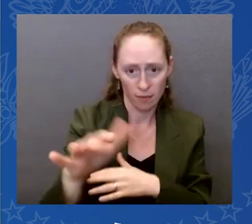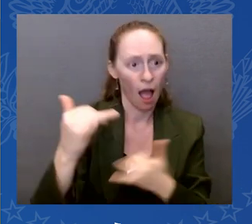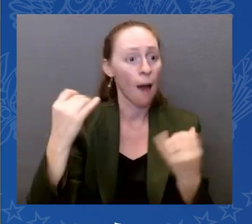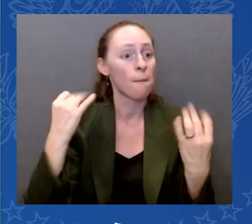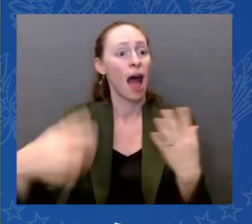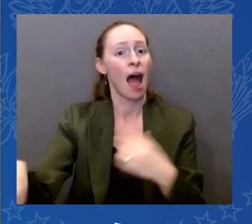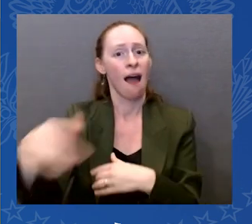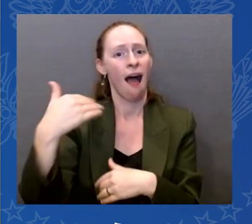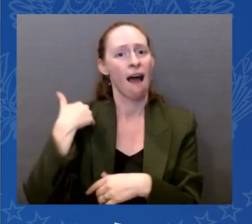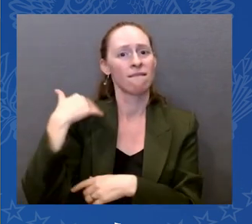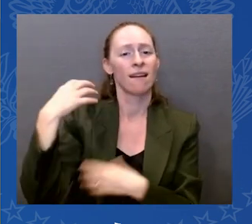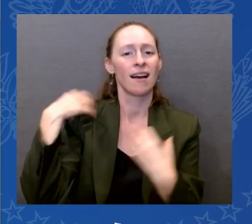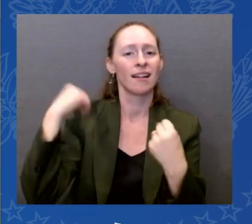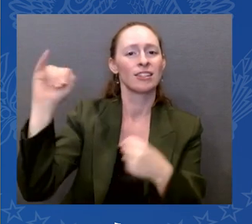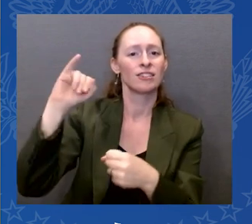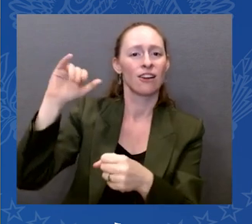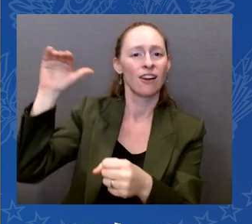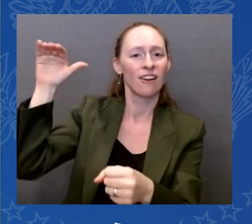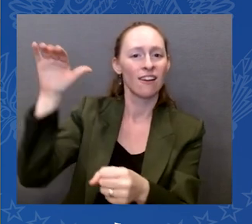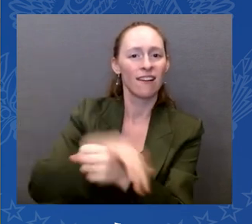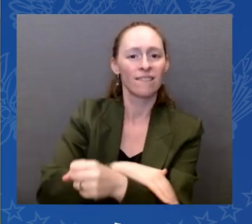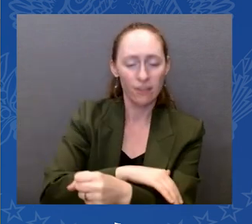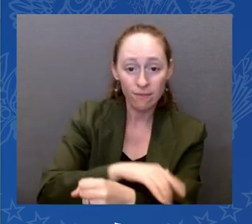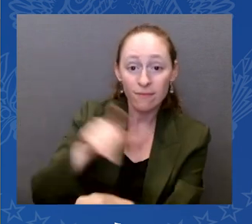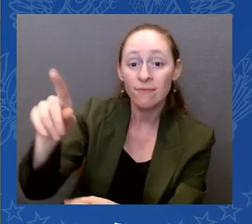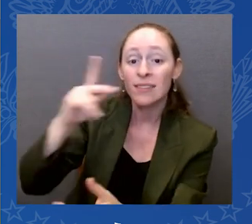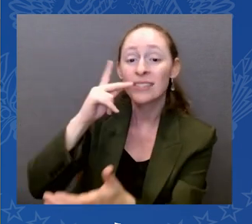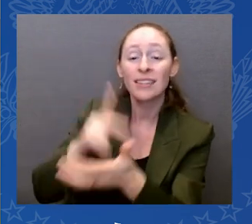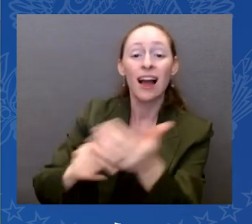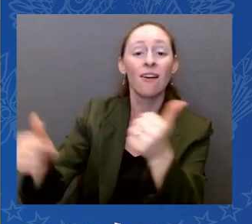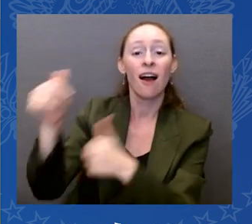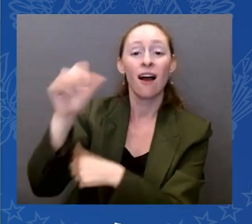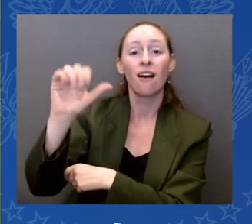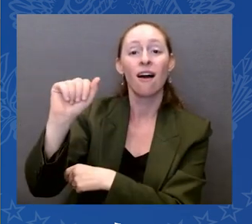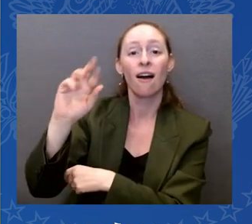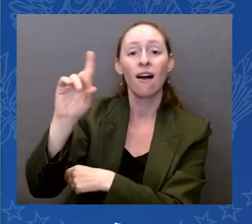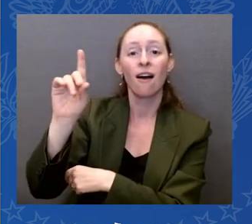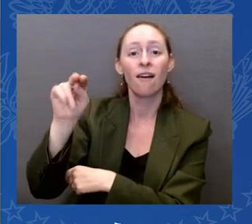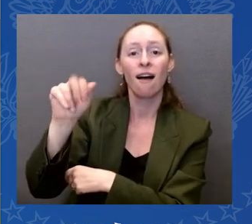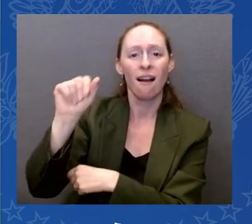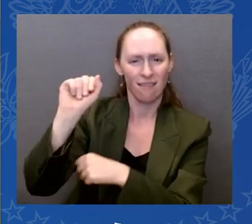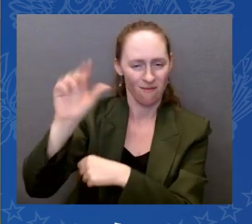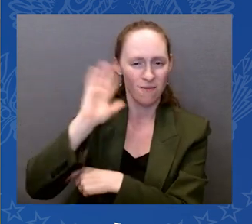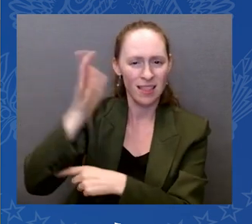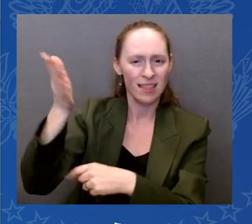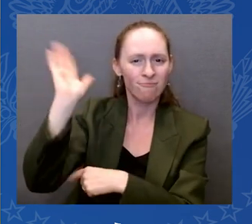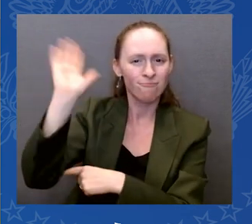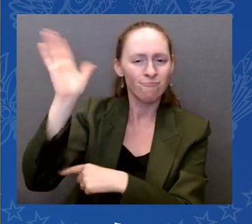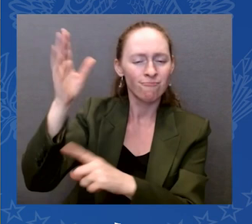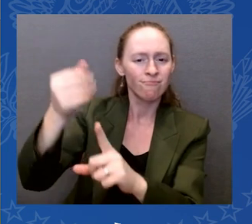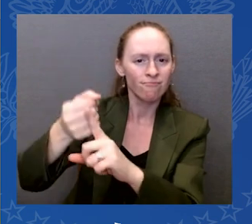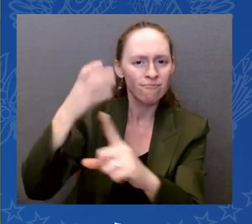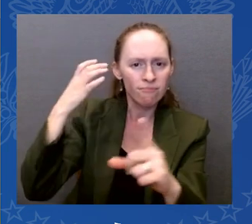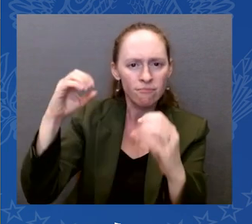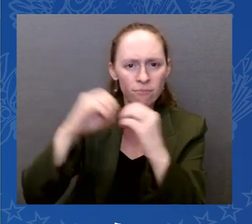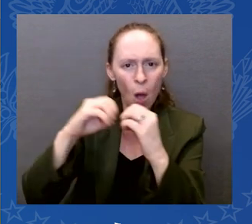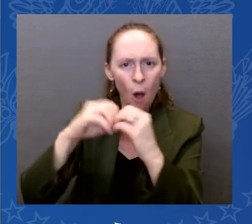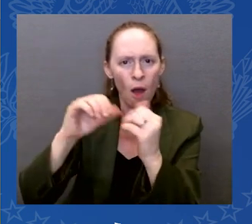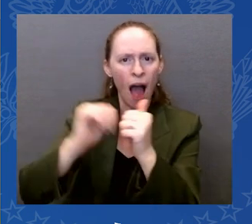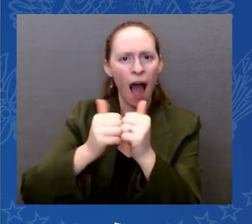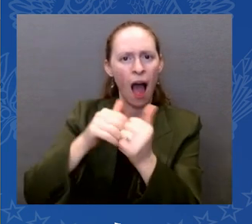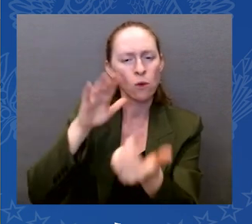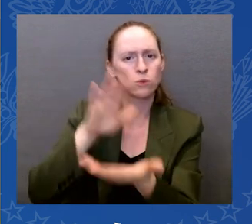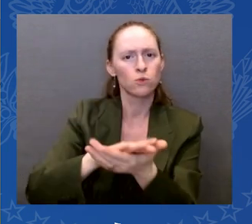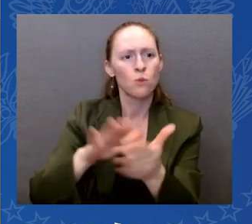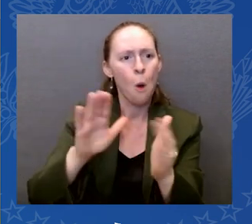he'll tell you how it helped to safely reopen our schools in absolute necessity, including 28 percent of public